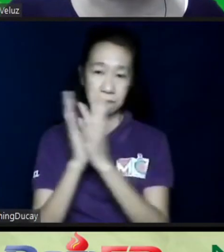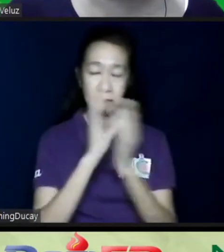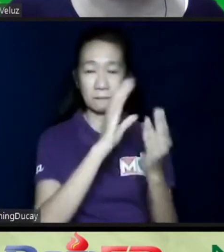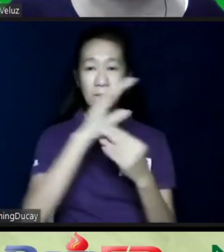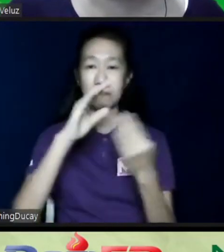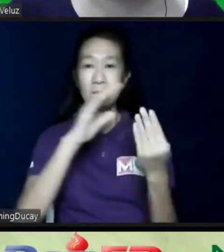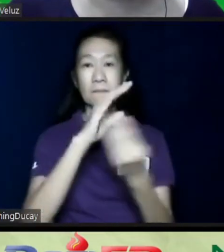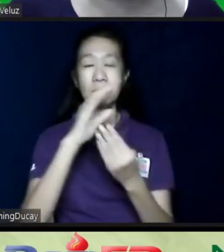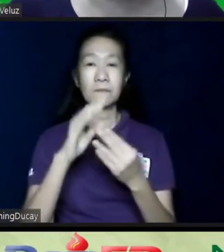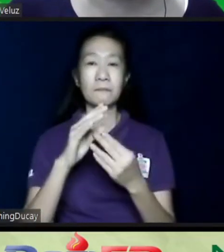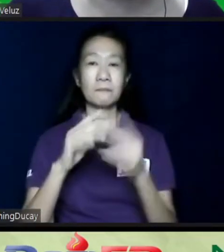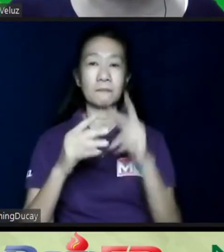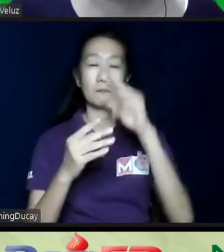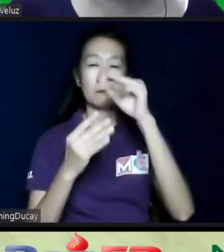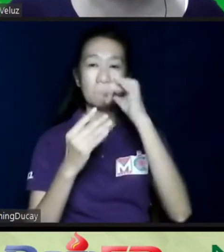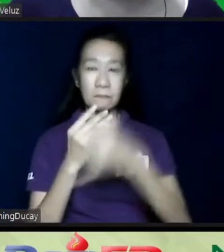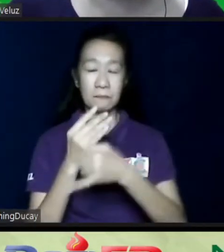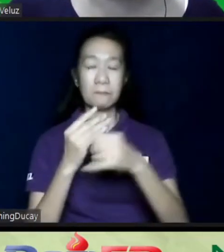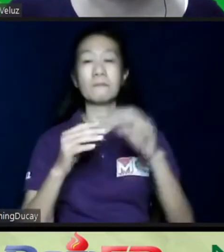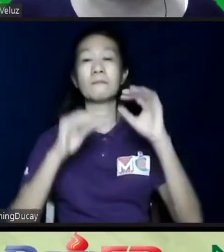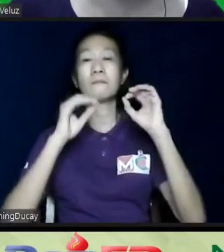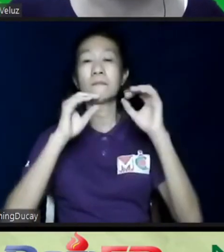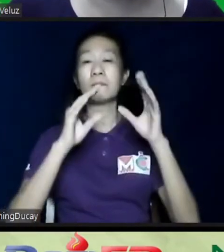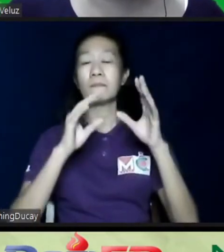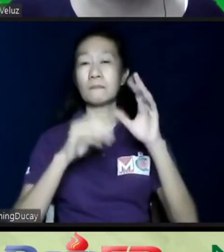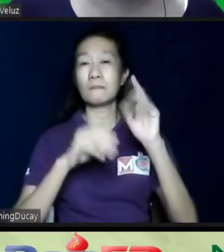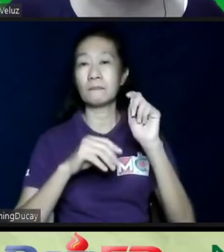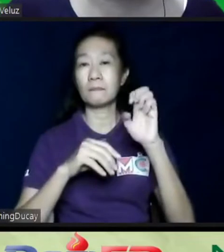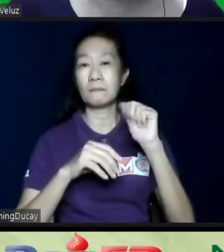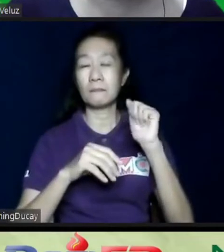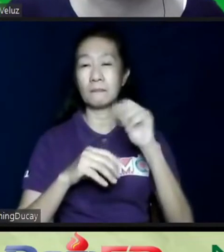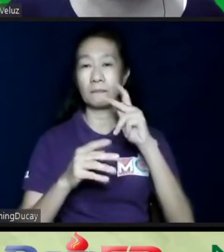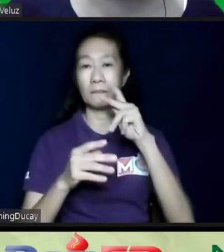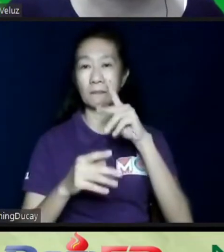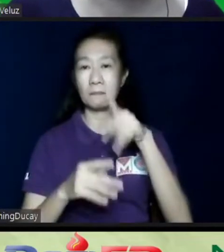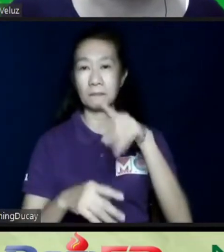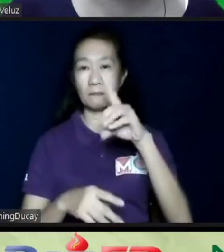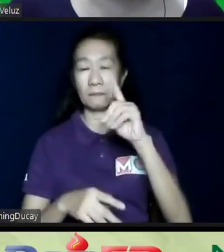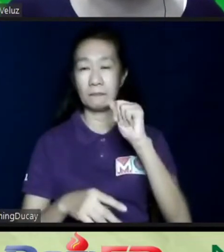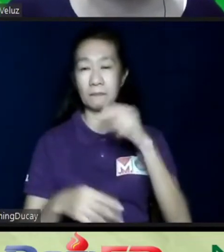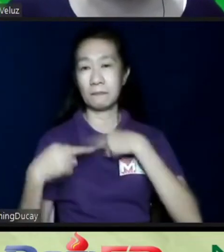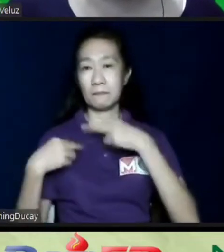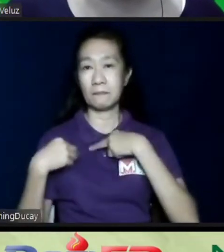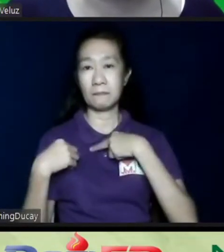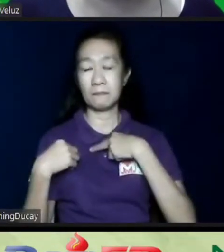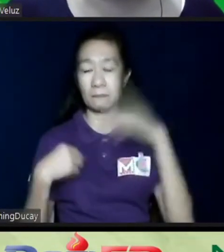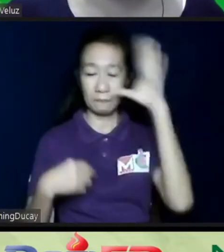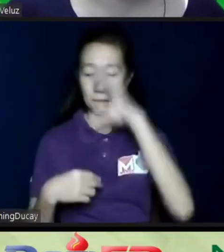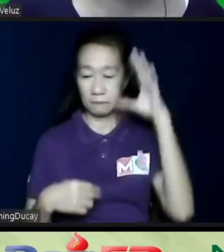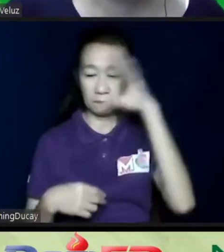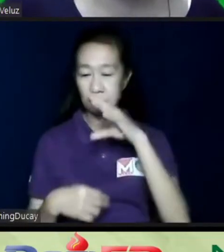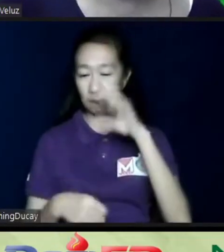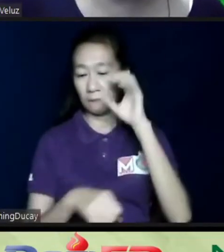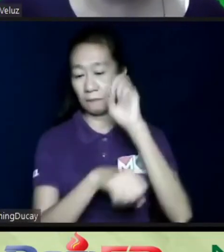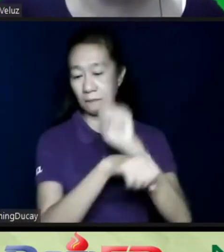Teach. And basically, the PIDAO is responsible for finding suitable employment for